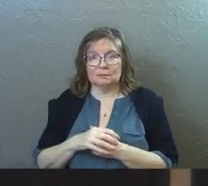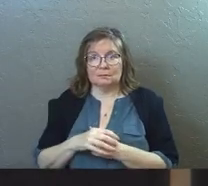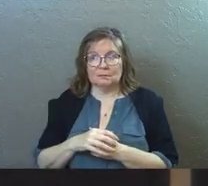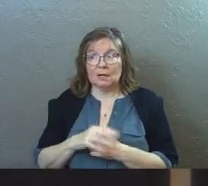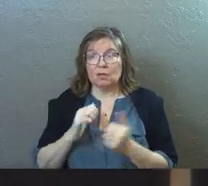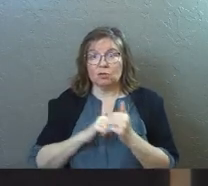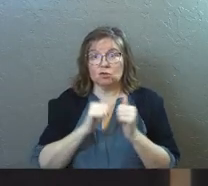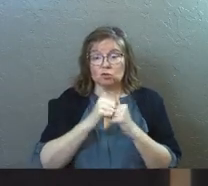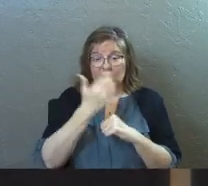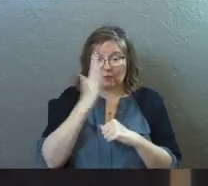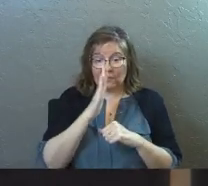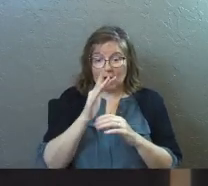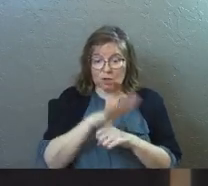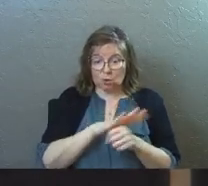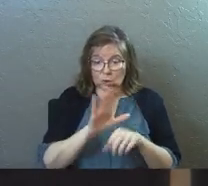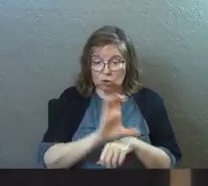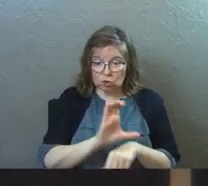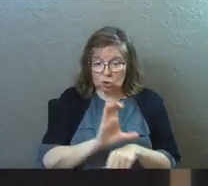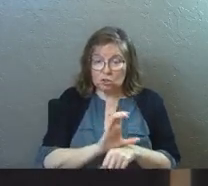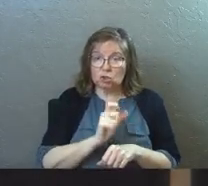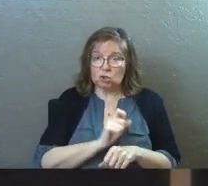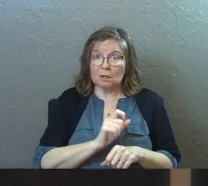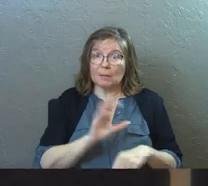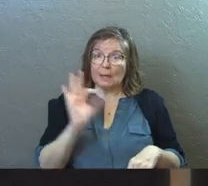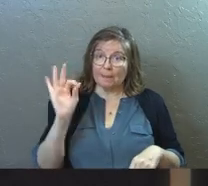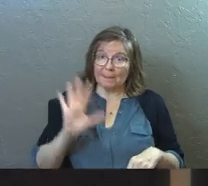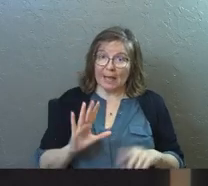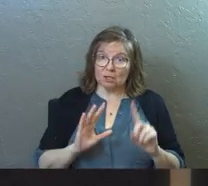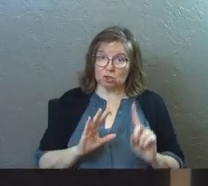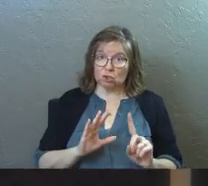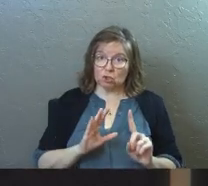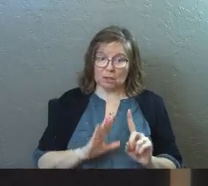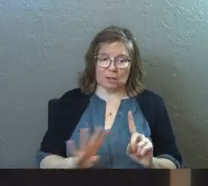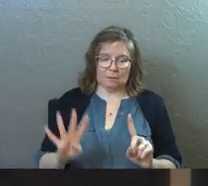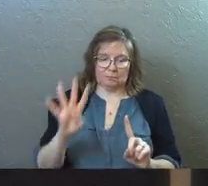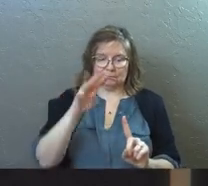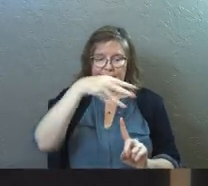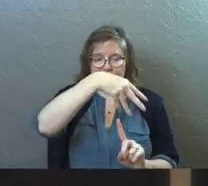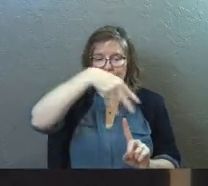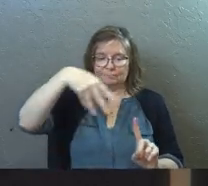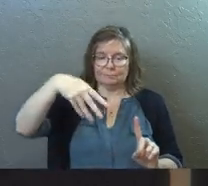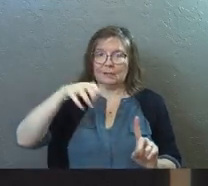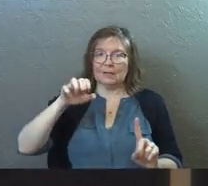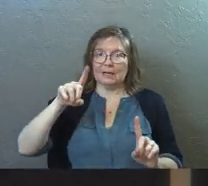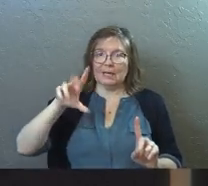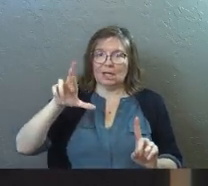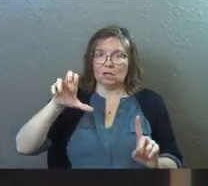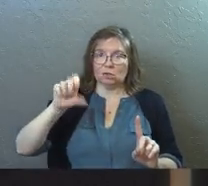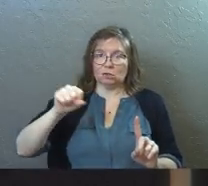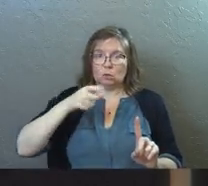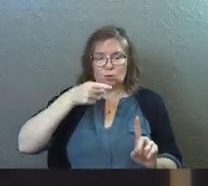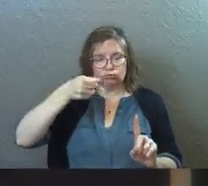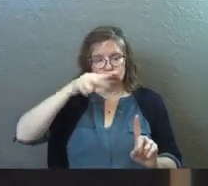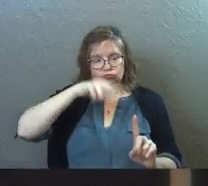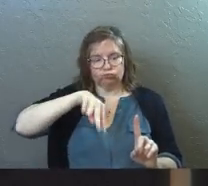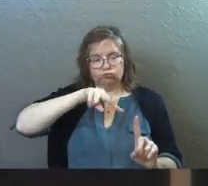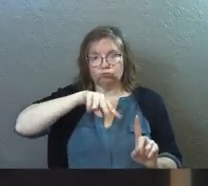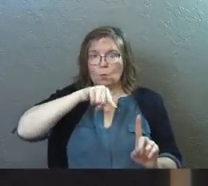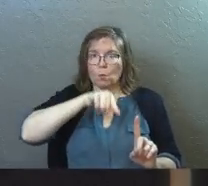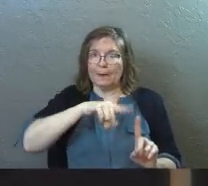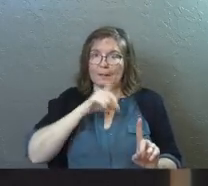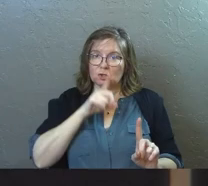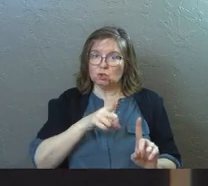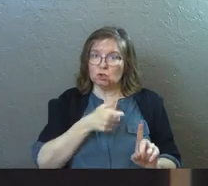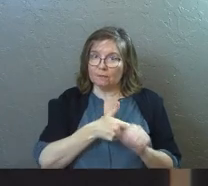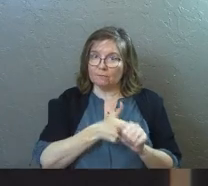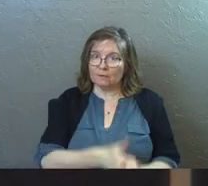The structure of God's local church is there should be elders that stand over a pastor holding them accountable to being a good